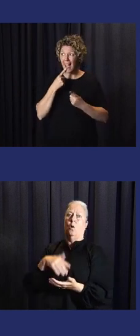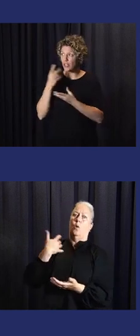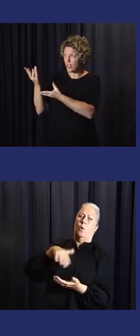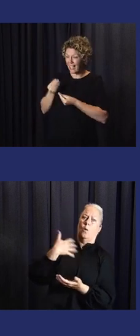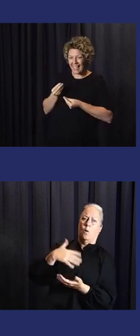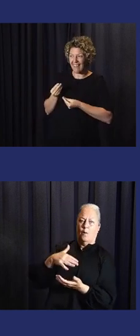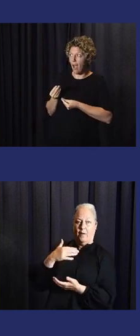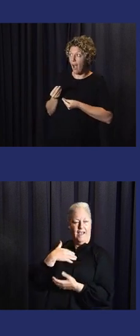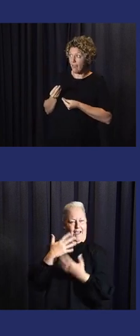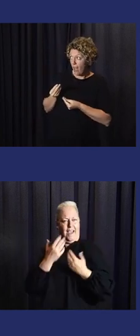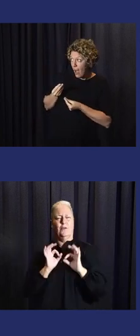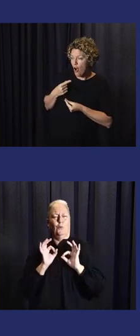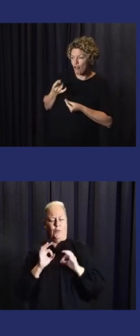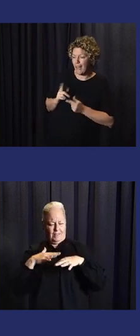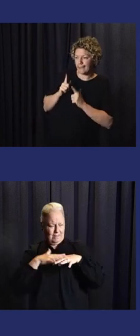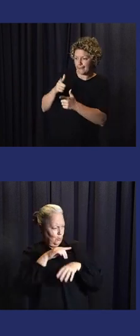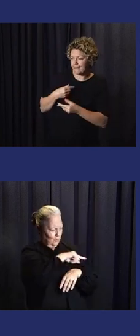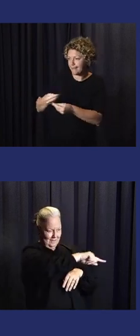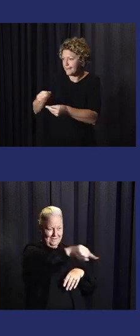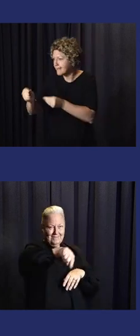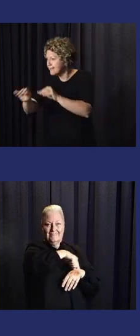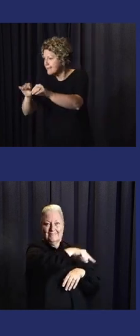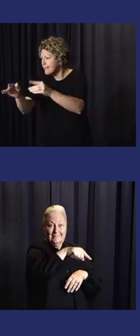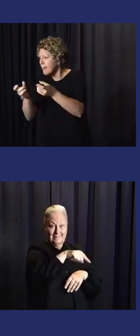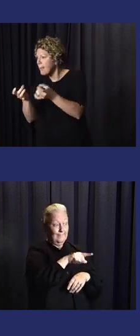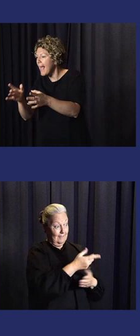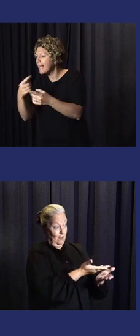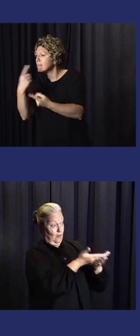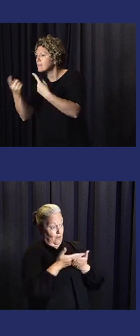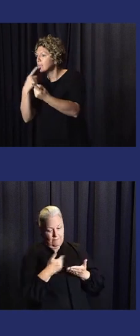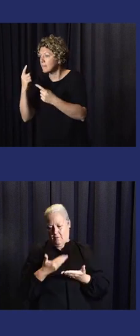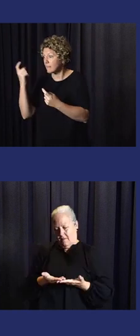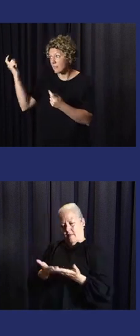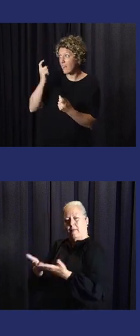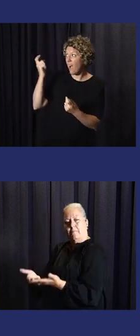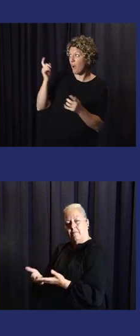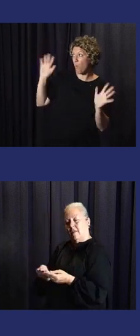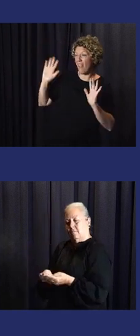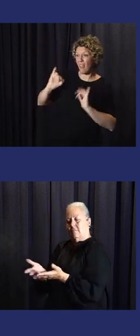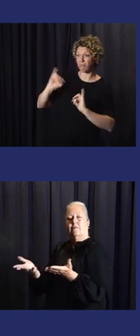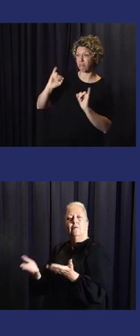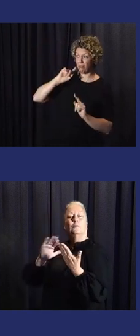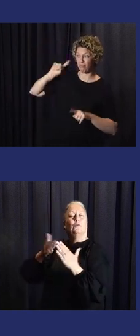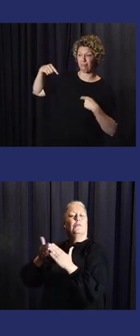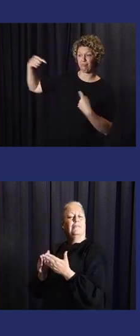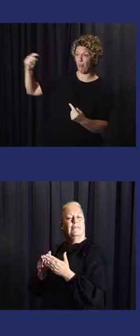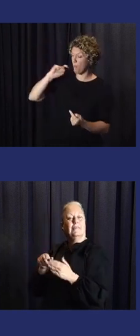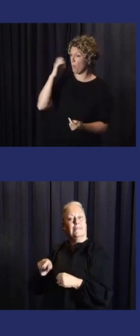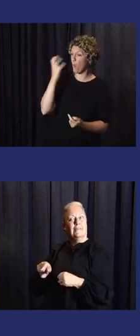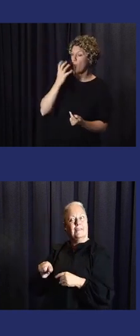what is the value of being part of networks and getting information, but also helping their communities